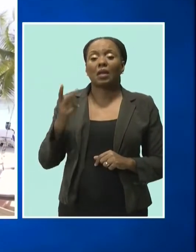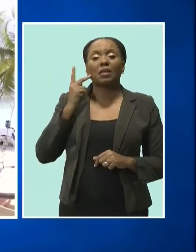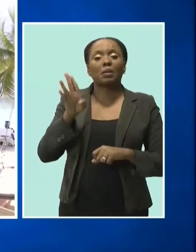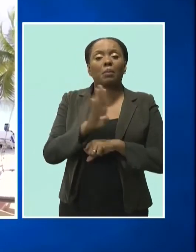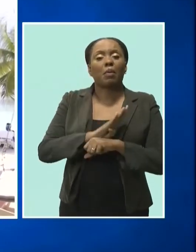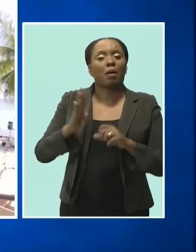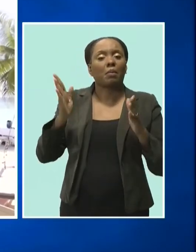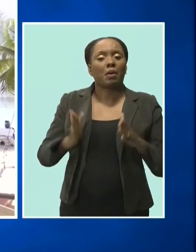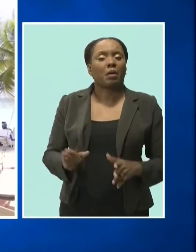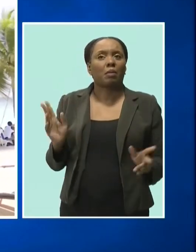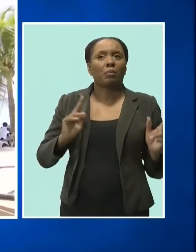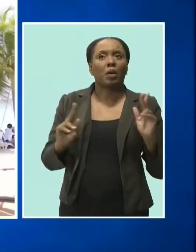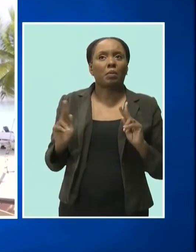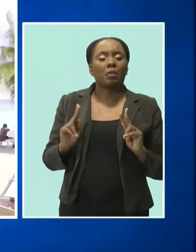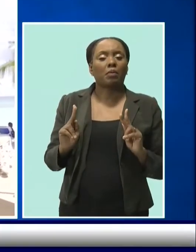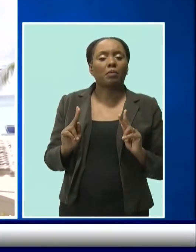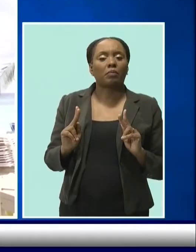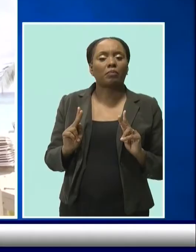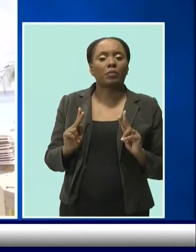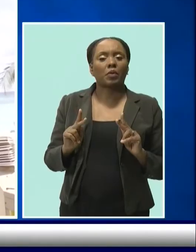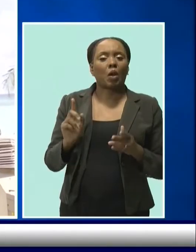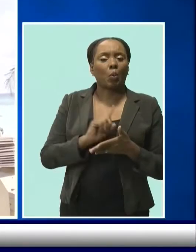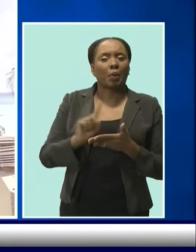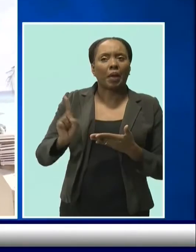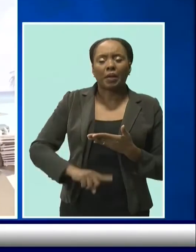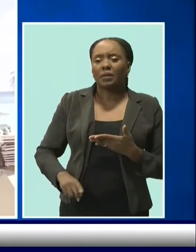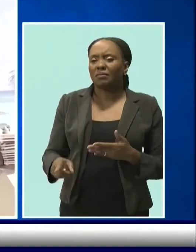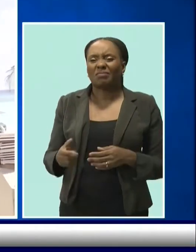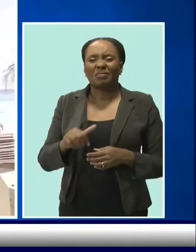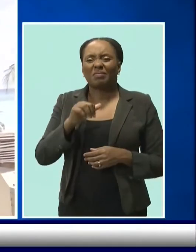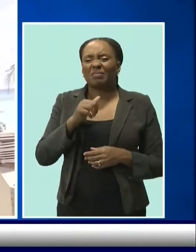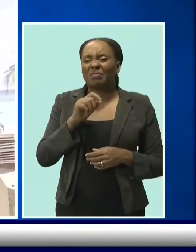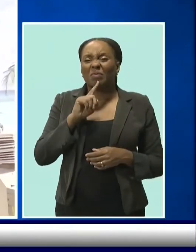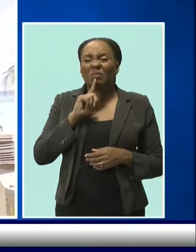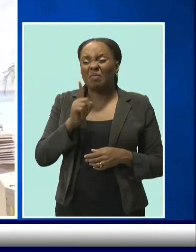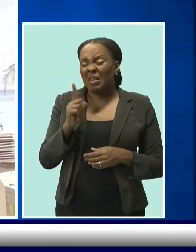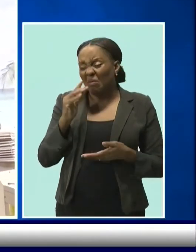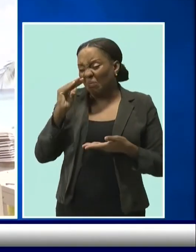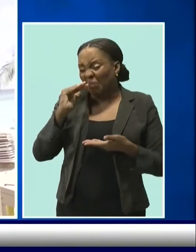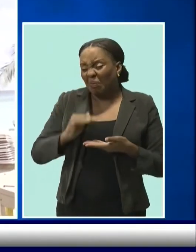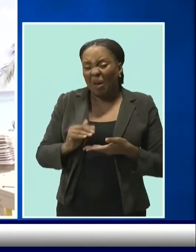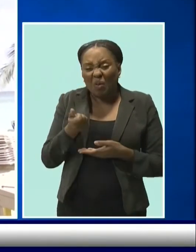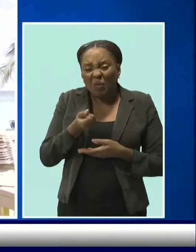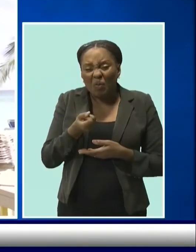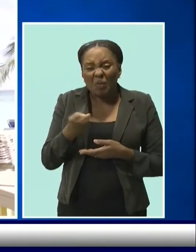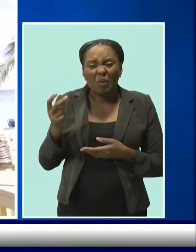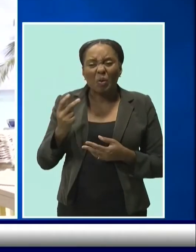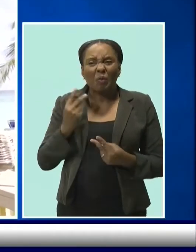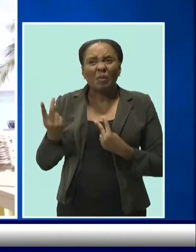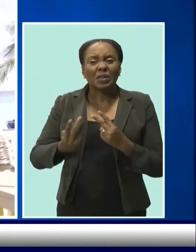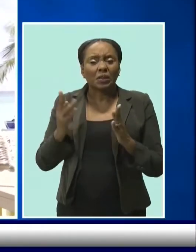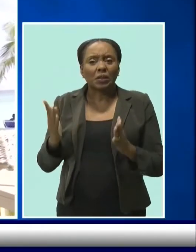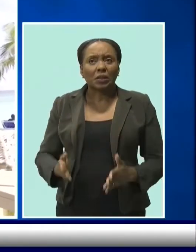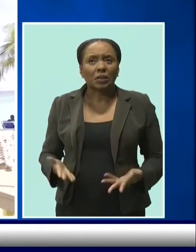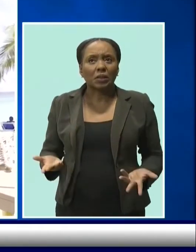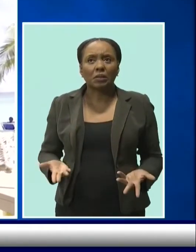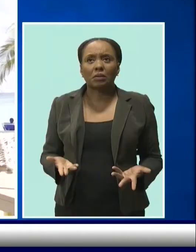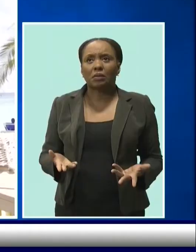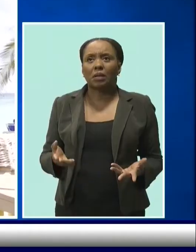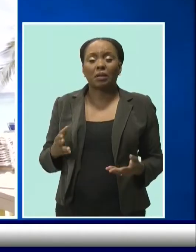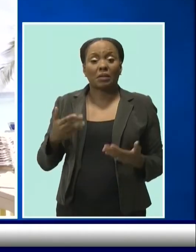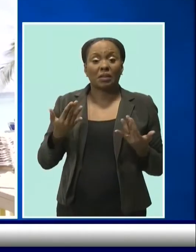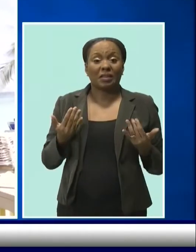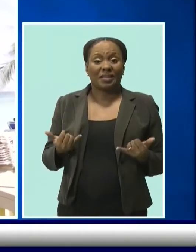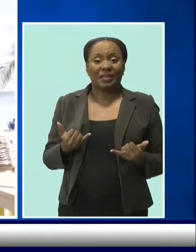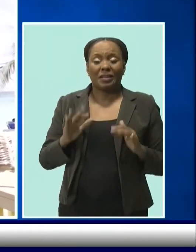Saturdays and Sundays than I see tours. On weekdays we hardly see anybody on this beach. If you have a look at the beach you see the hardly people on the beach and this is